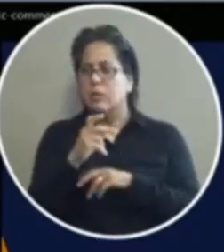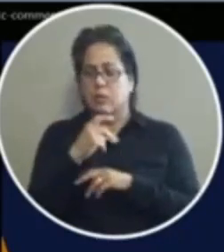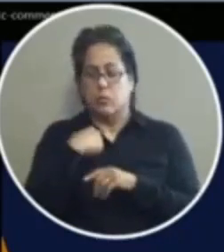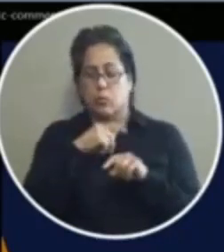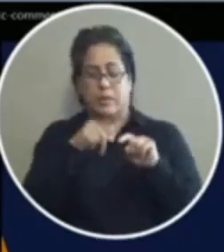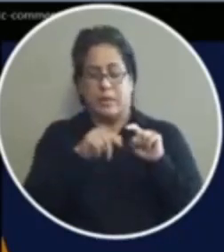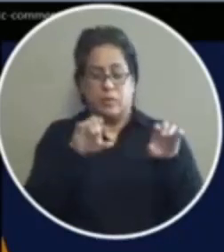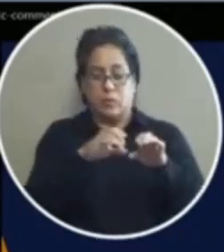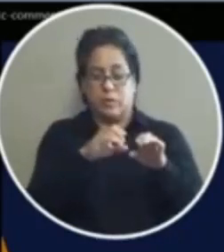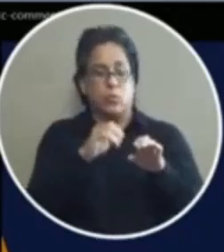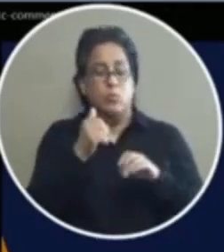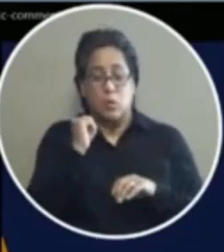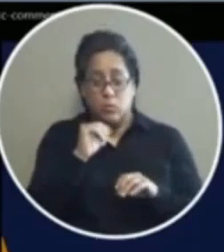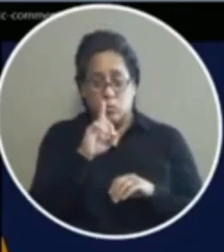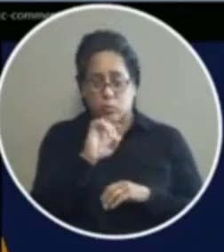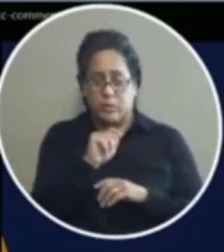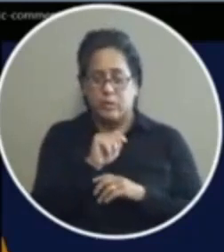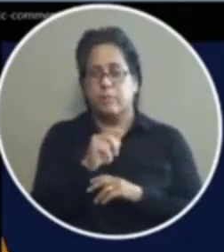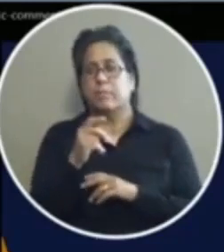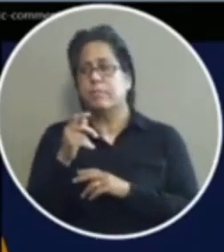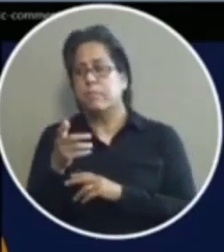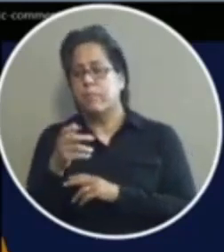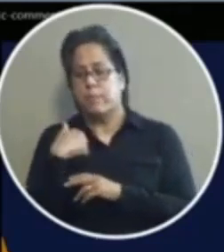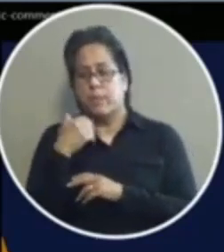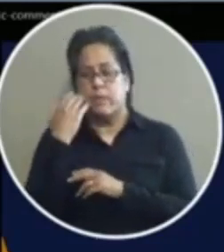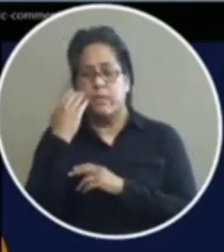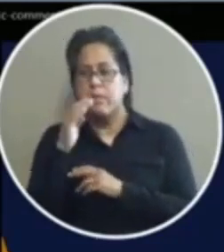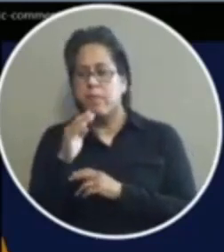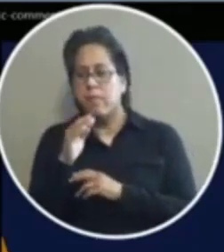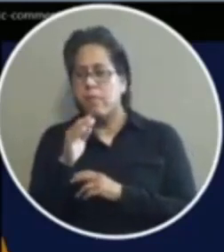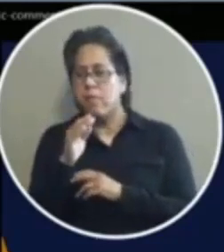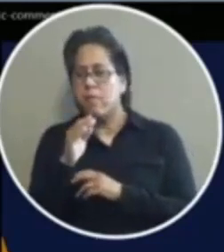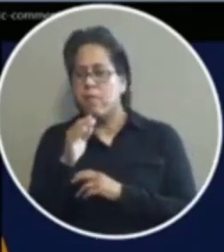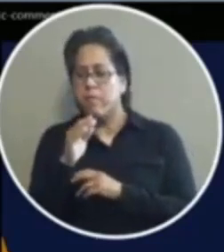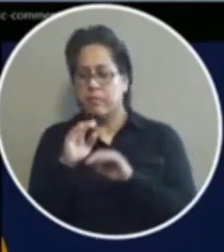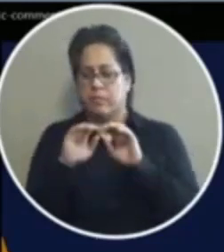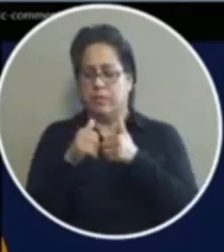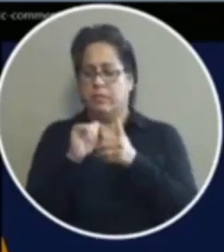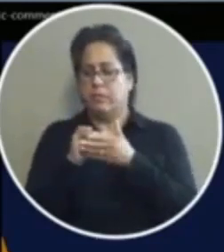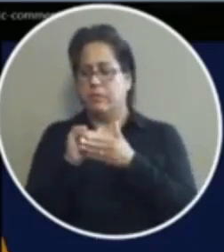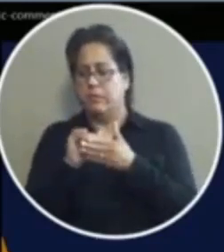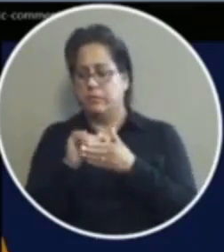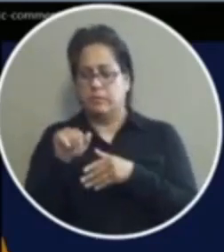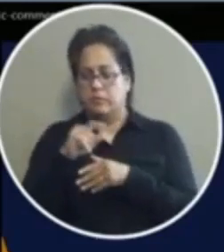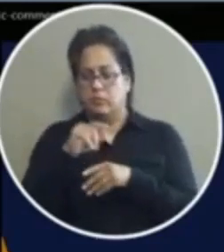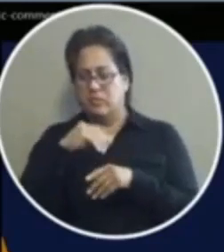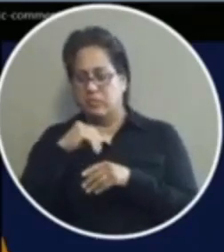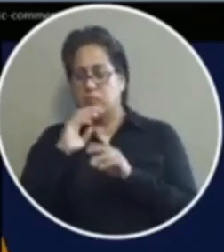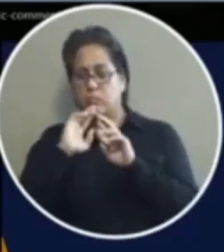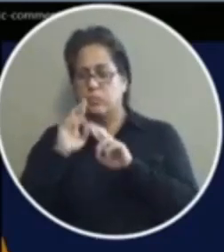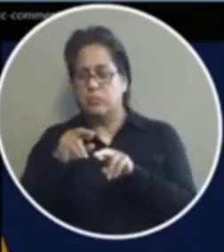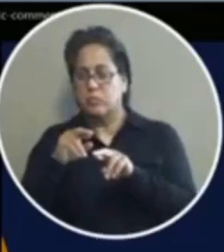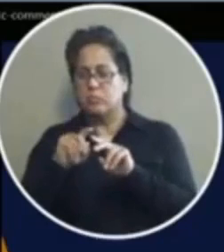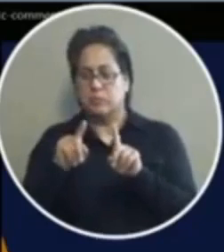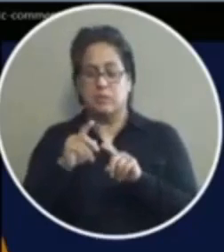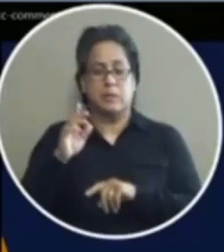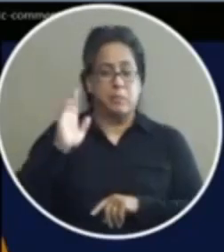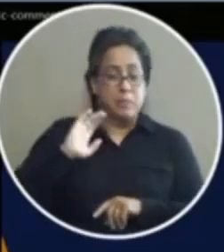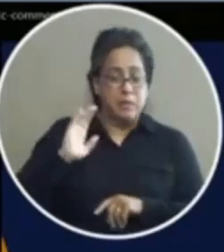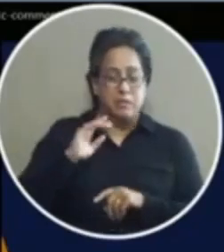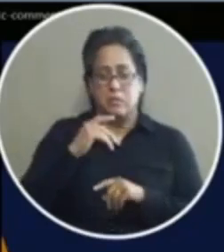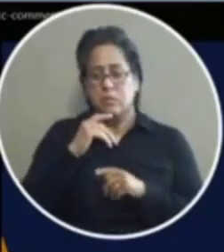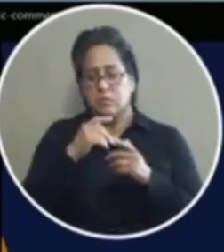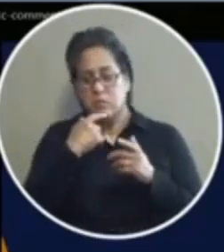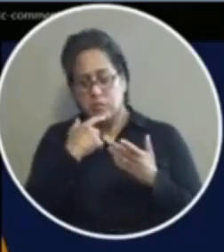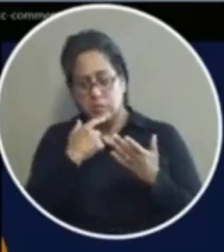can't do this we won't do this um i i don't know i don't know how that's an acceptable response when the task was show me what this